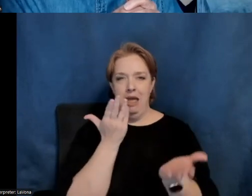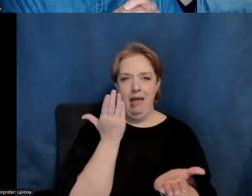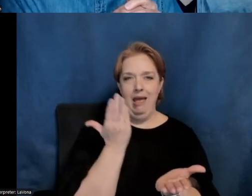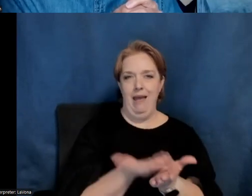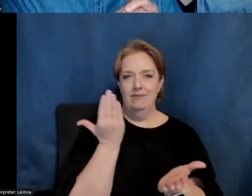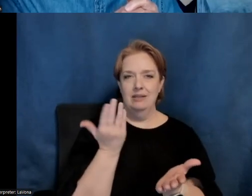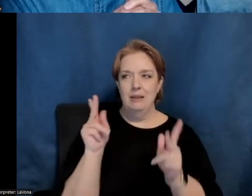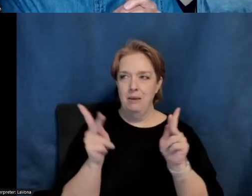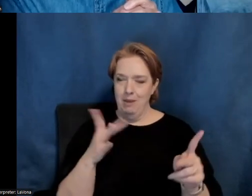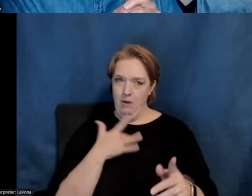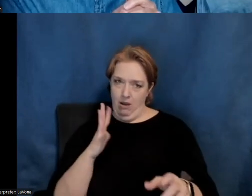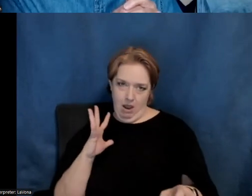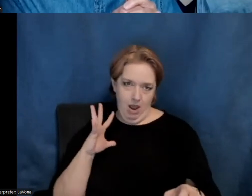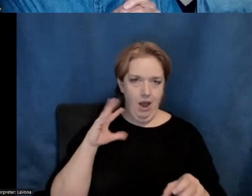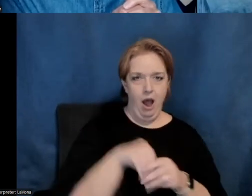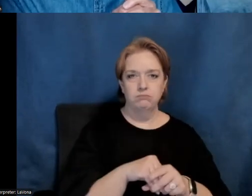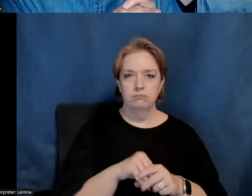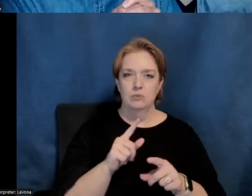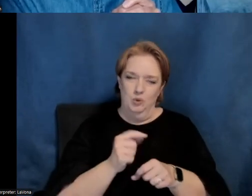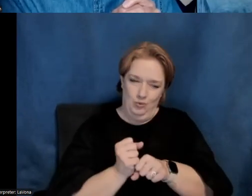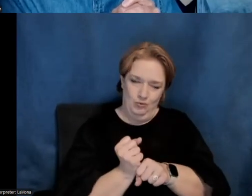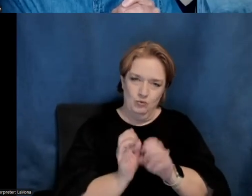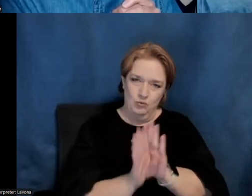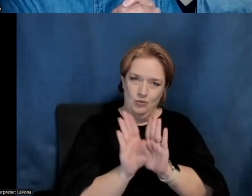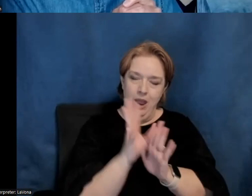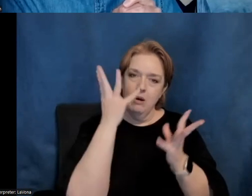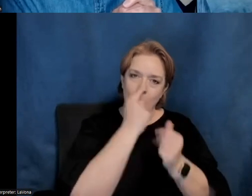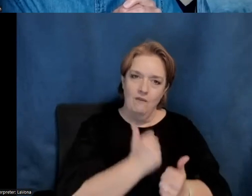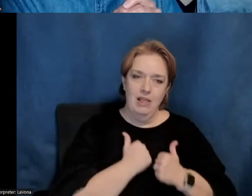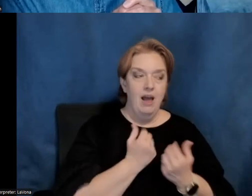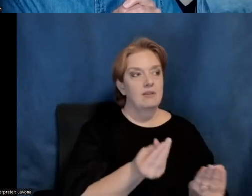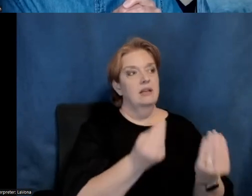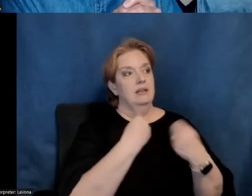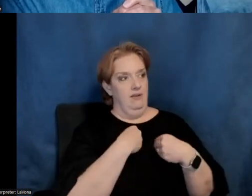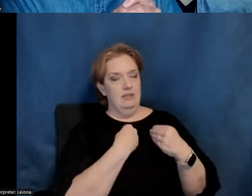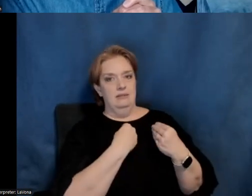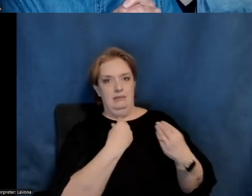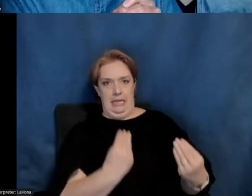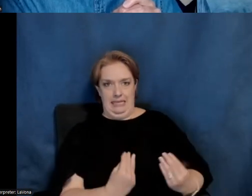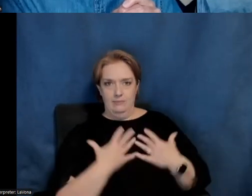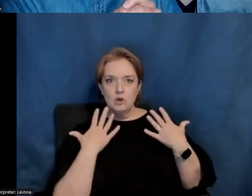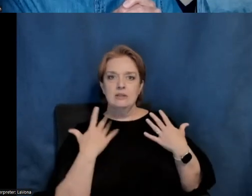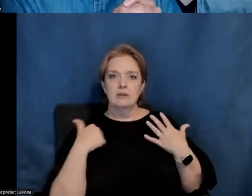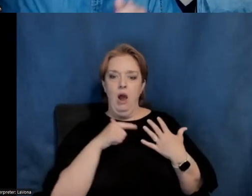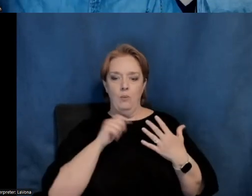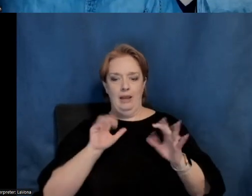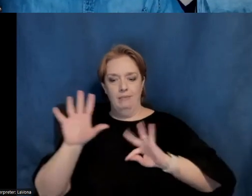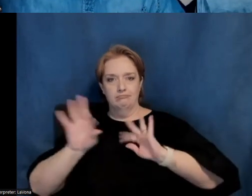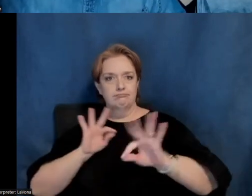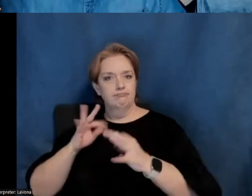engagement and being able to create beautiful lives for themselves, offer us all an example to inspire, uh, you know, our own choices.